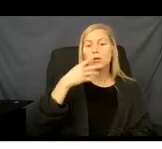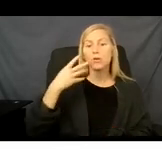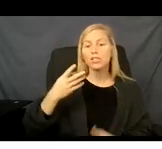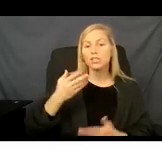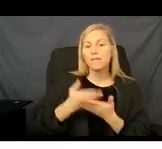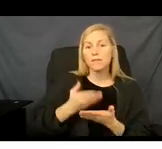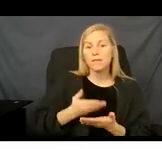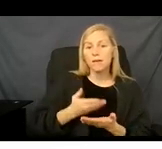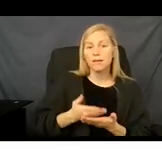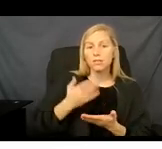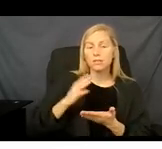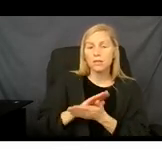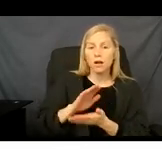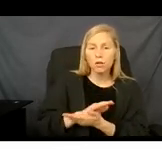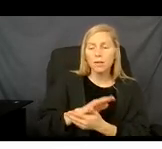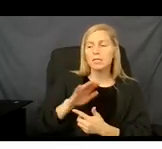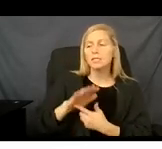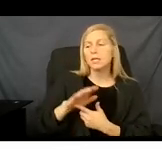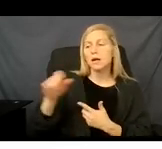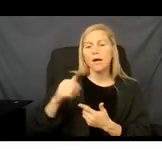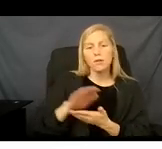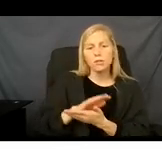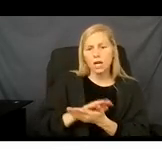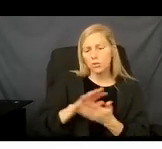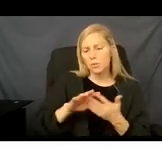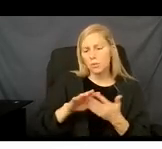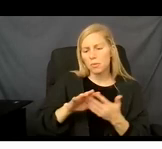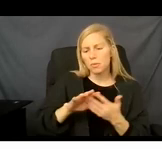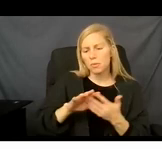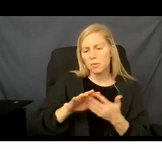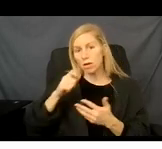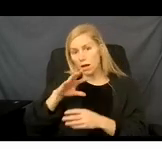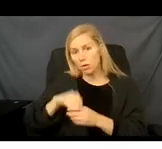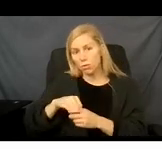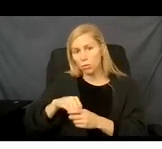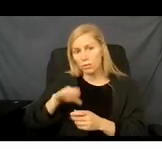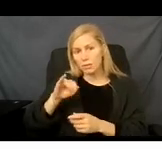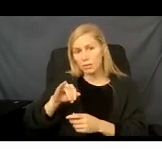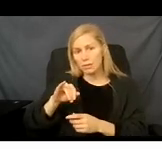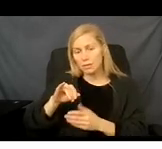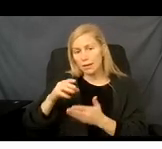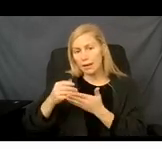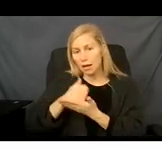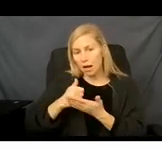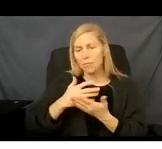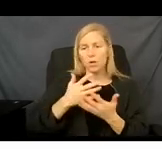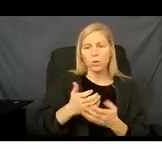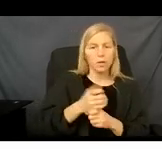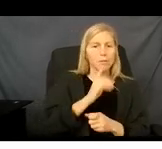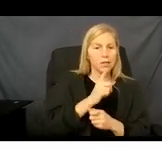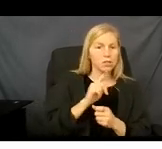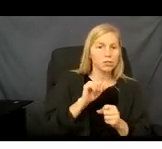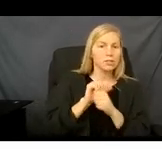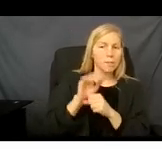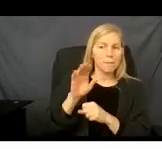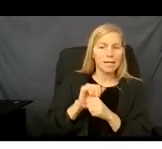document and other documents apart from income, you would want to make sure that to submit that document within